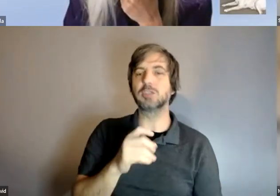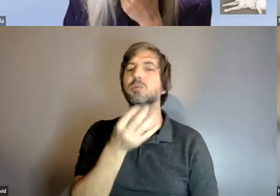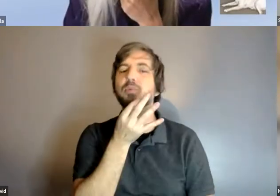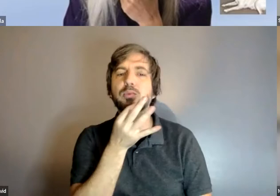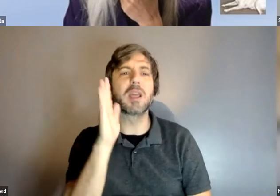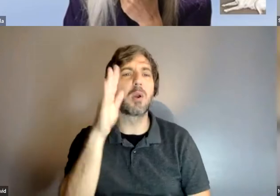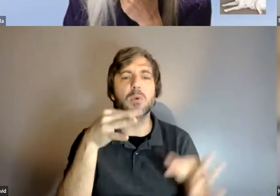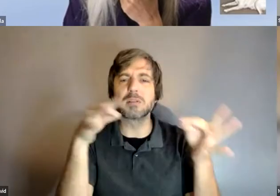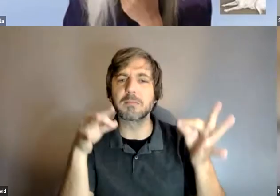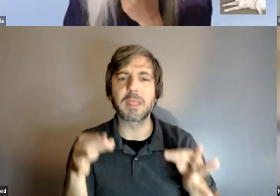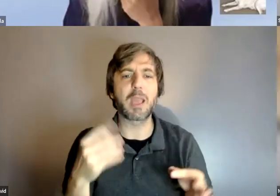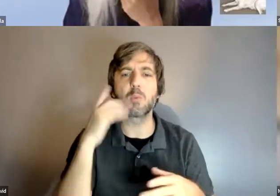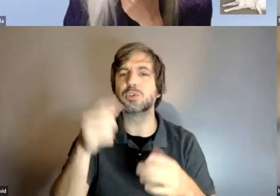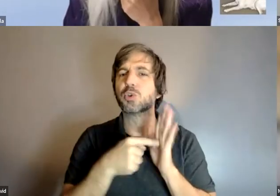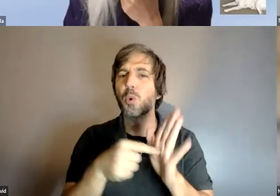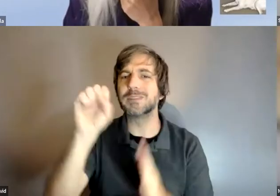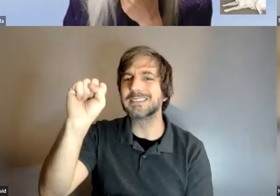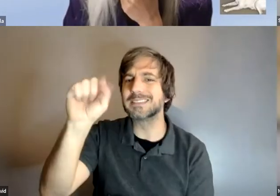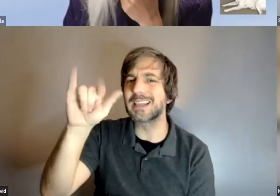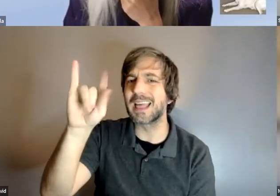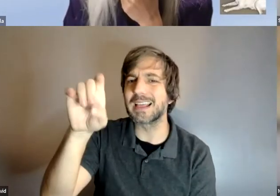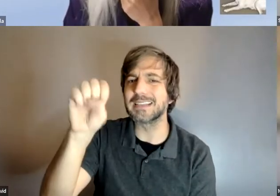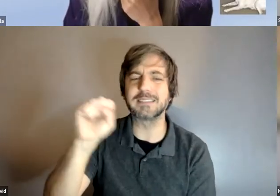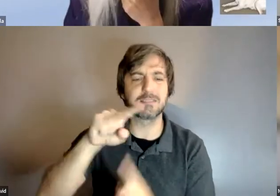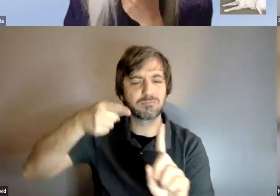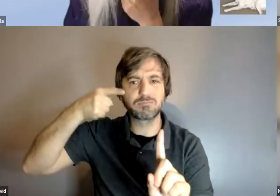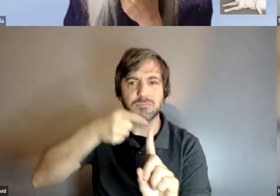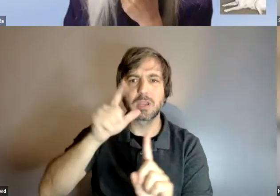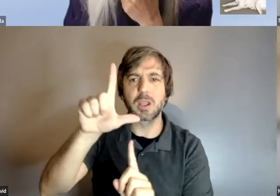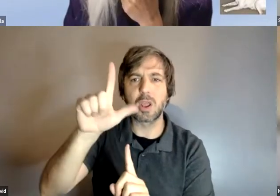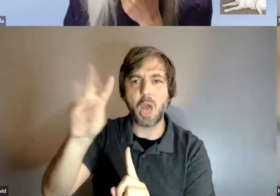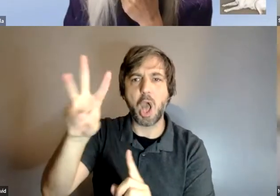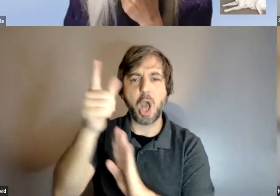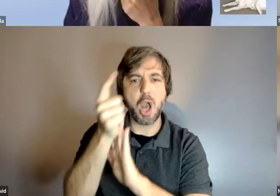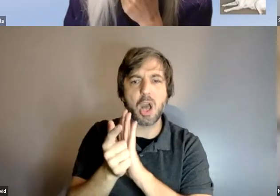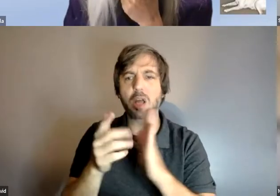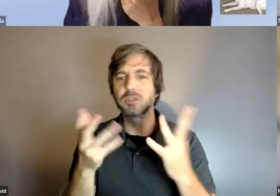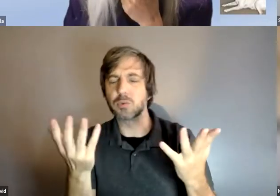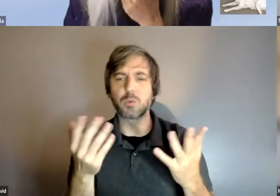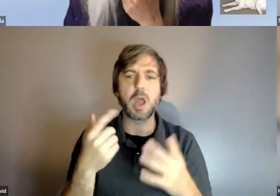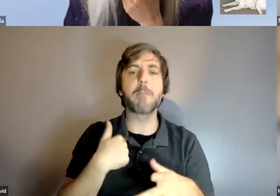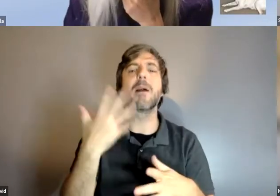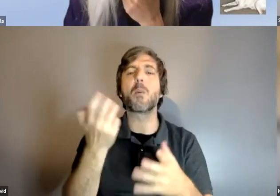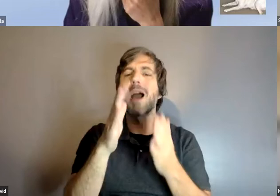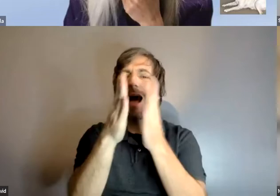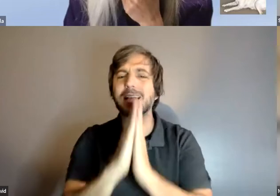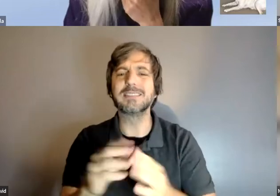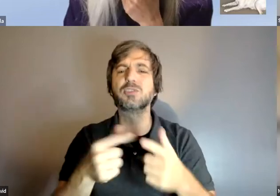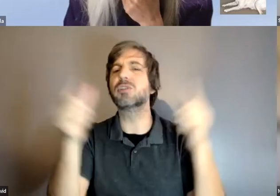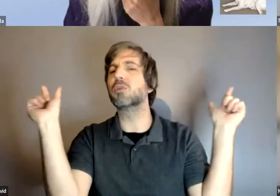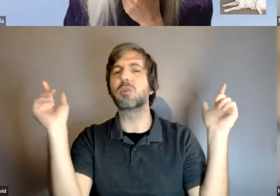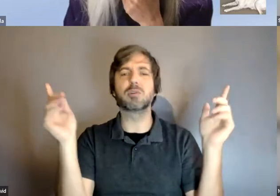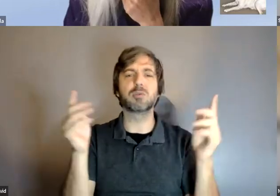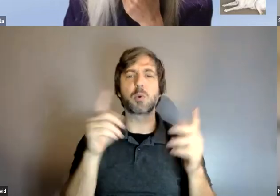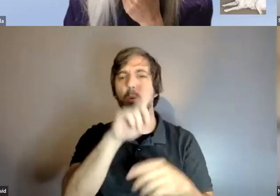slides about the law but before we do that i wanted to ask kind of a general question for all you all of you about the task the